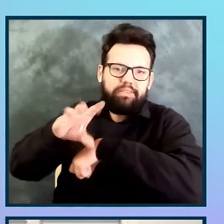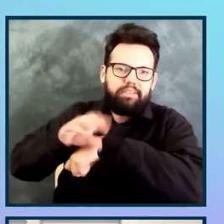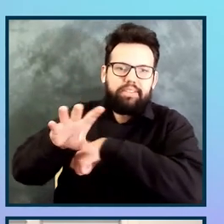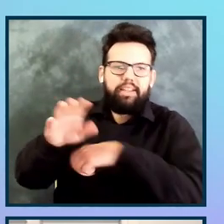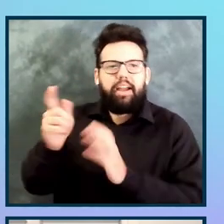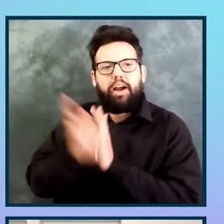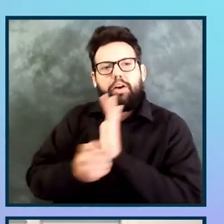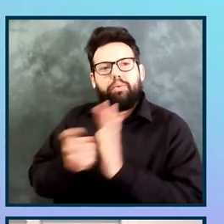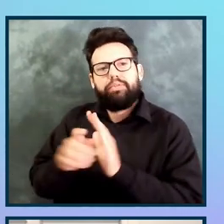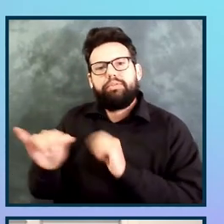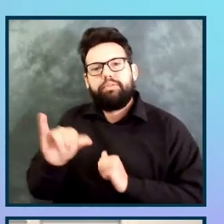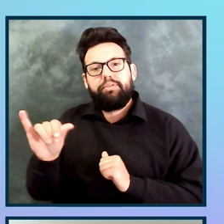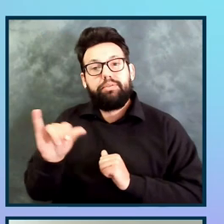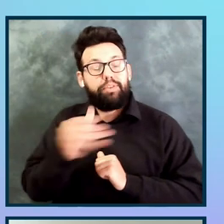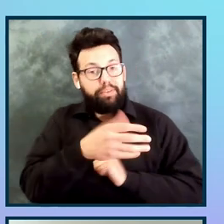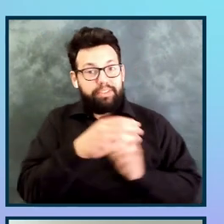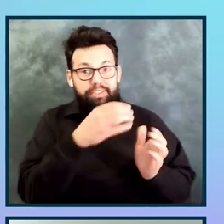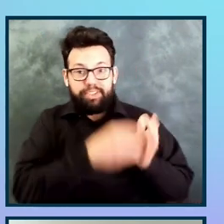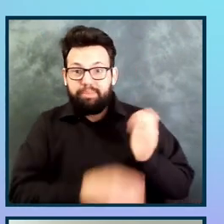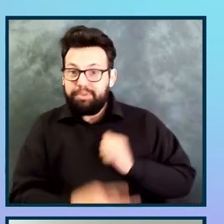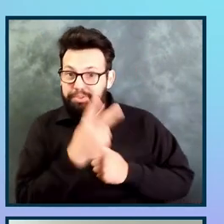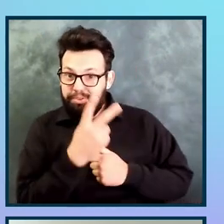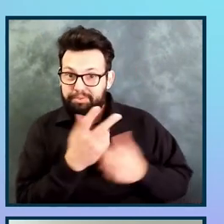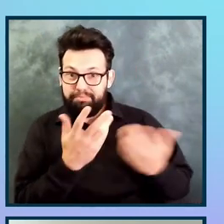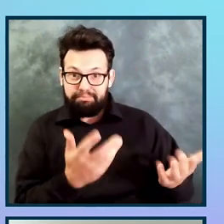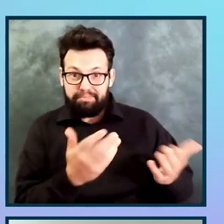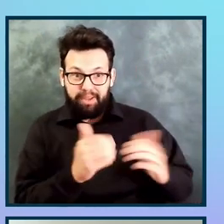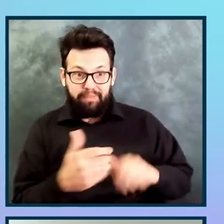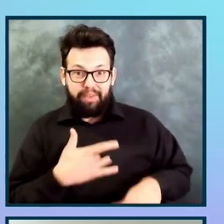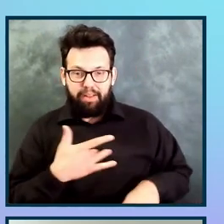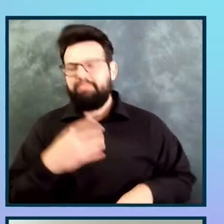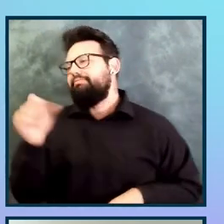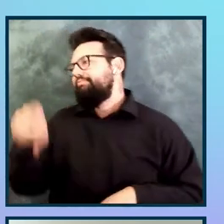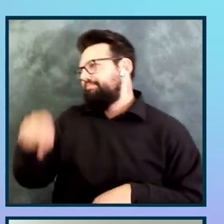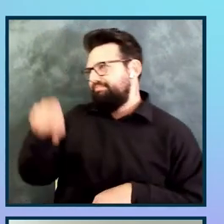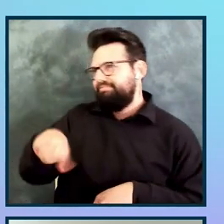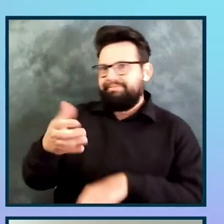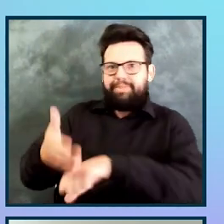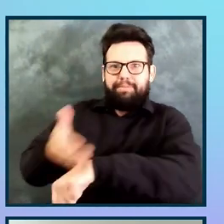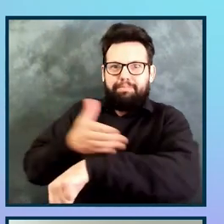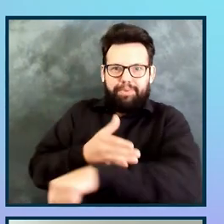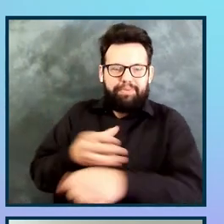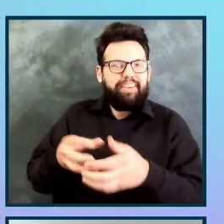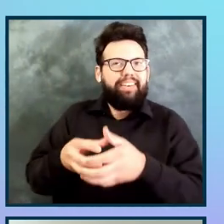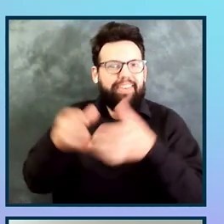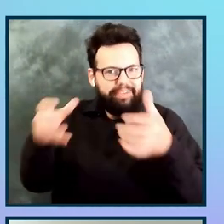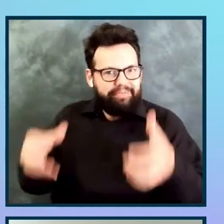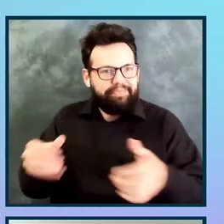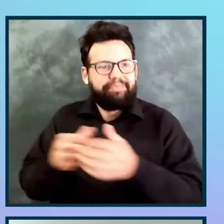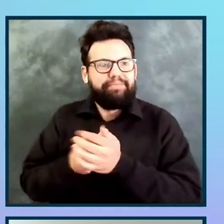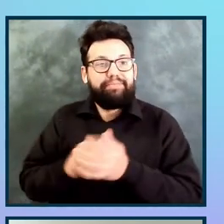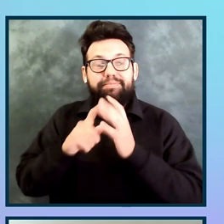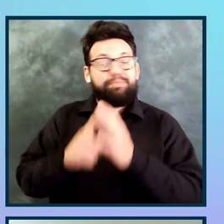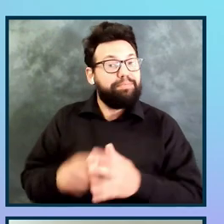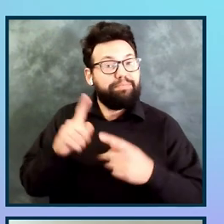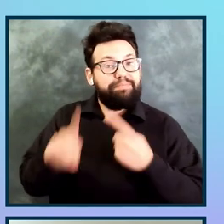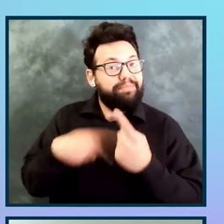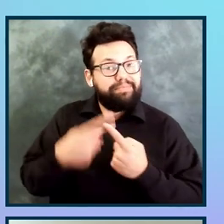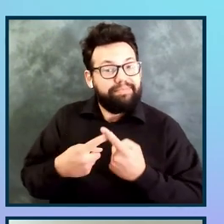AJO Audit, go? I will say it was an improvement. Absolutely. So it began in May 2021,